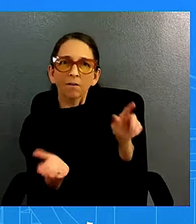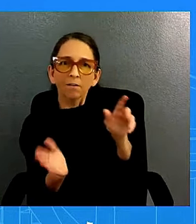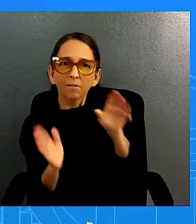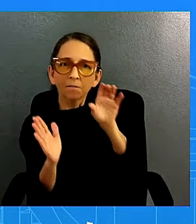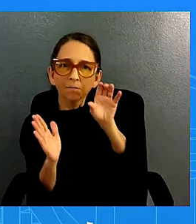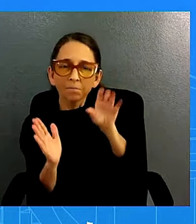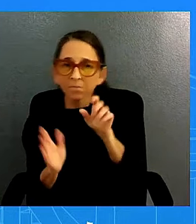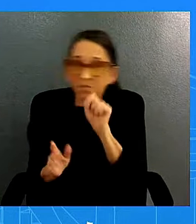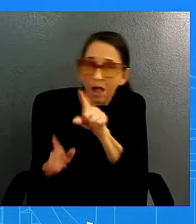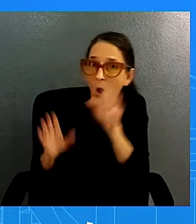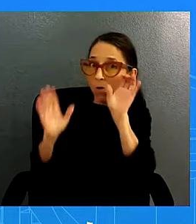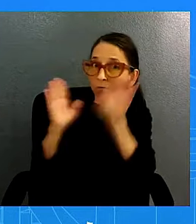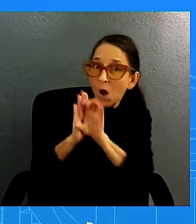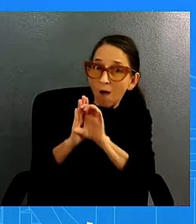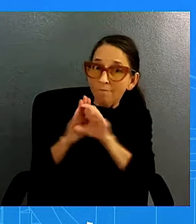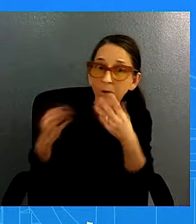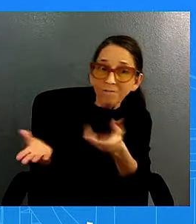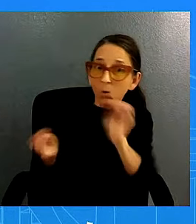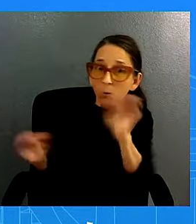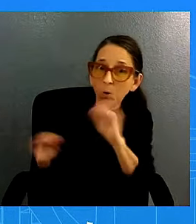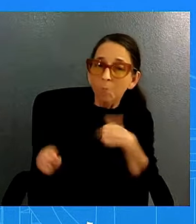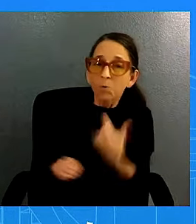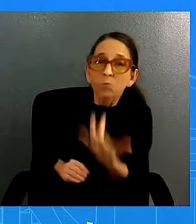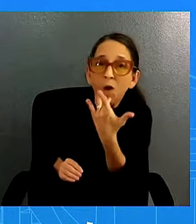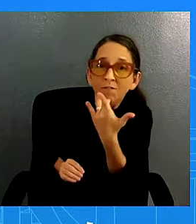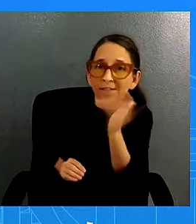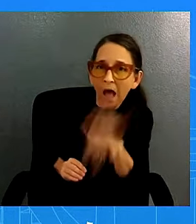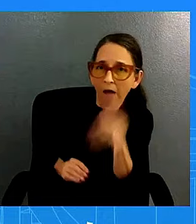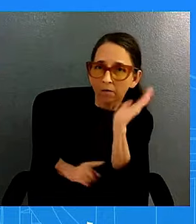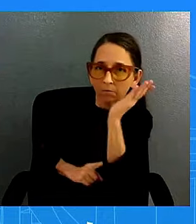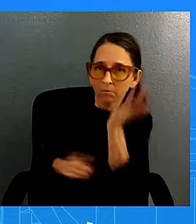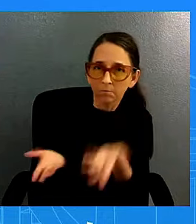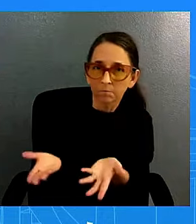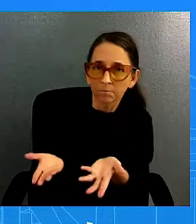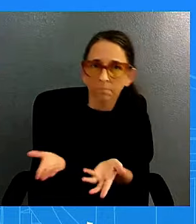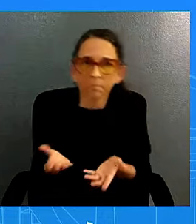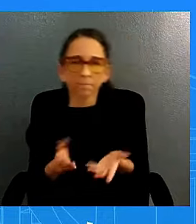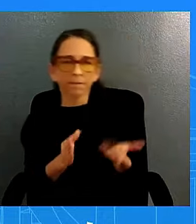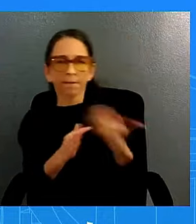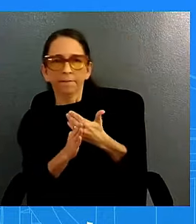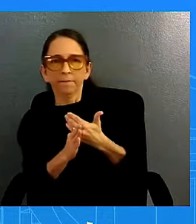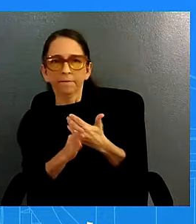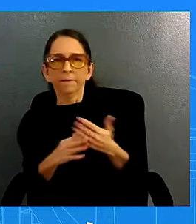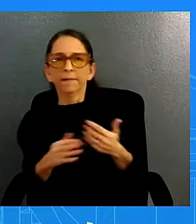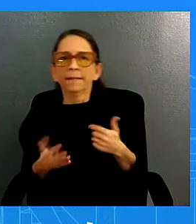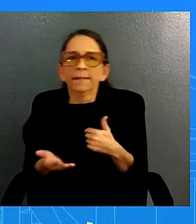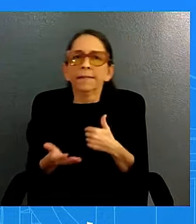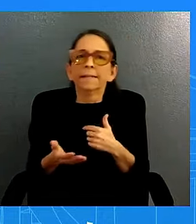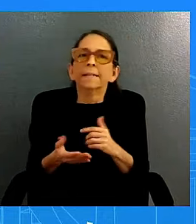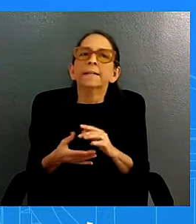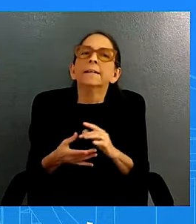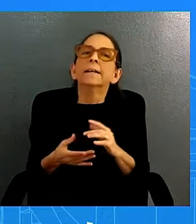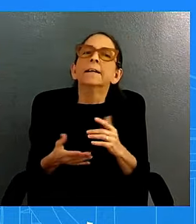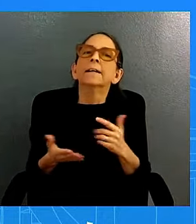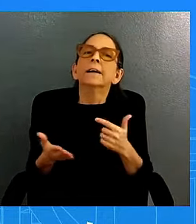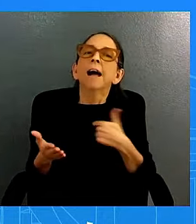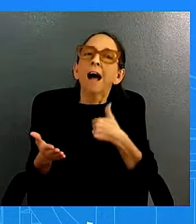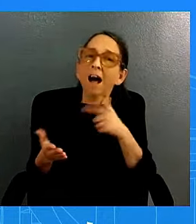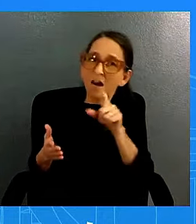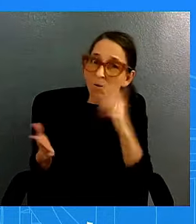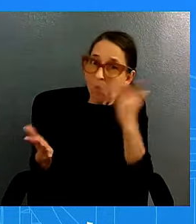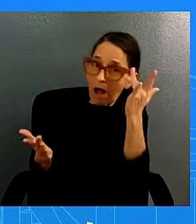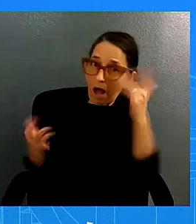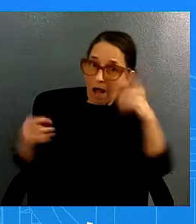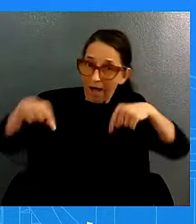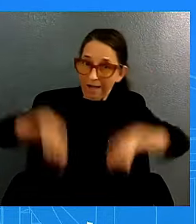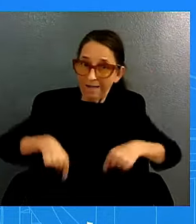which we would prefer and what i was go ahead what i was going to suggest is what baffles people in this room especially for those who are